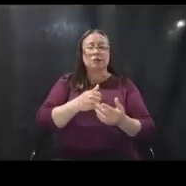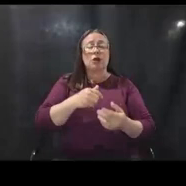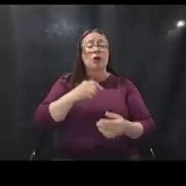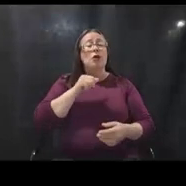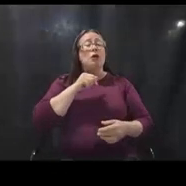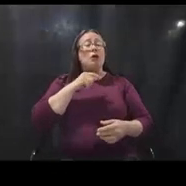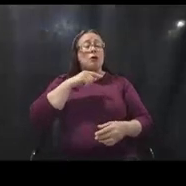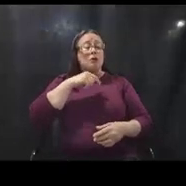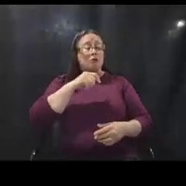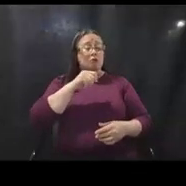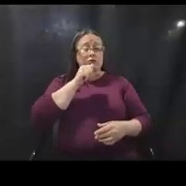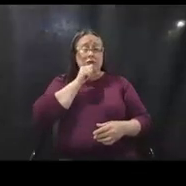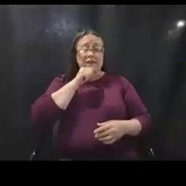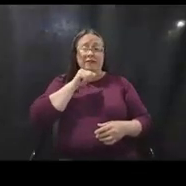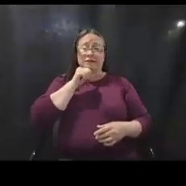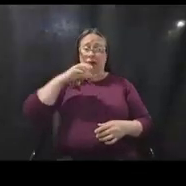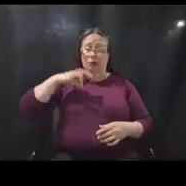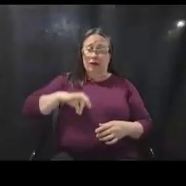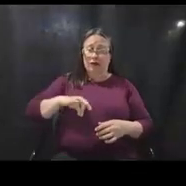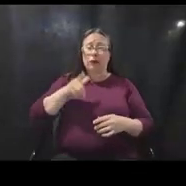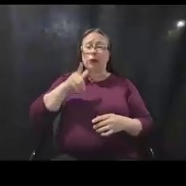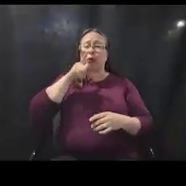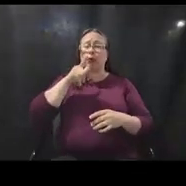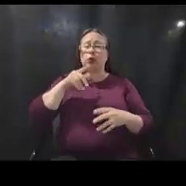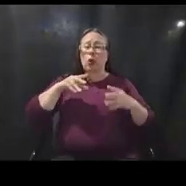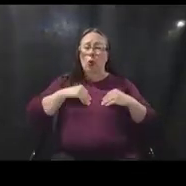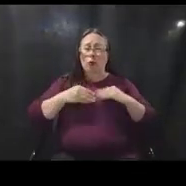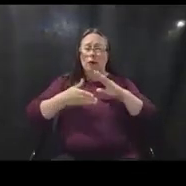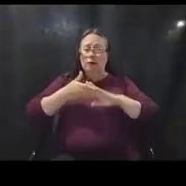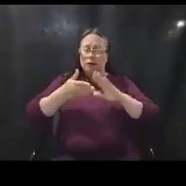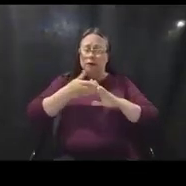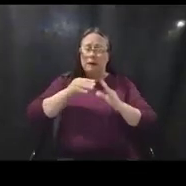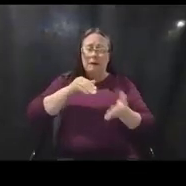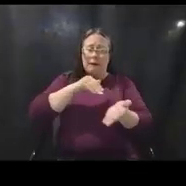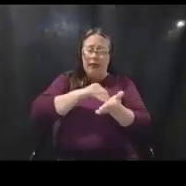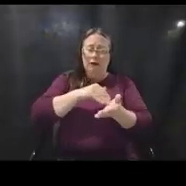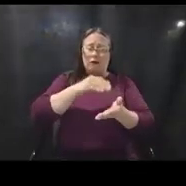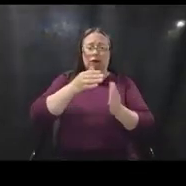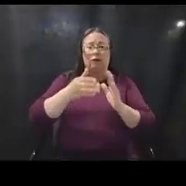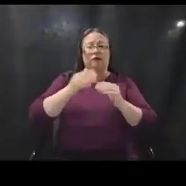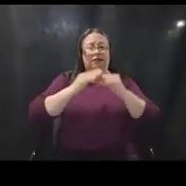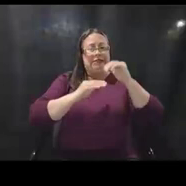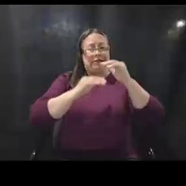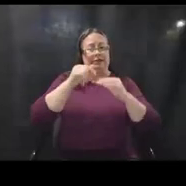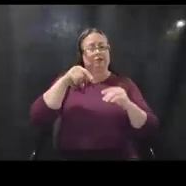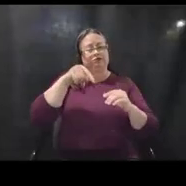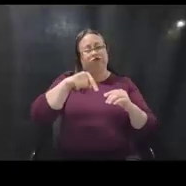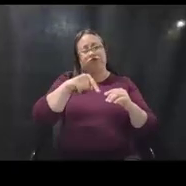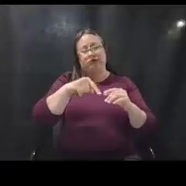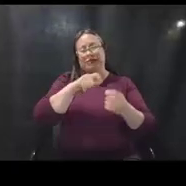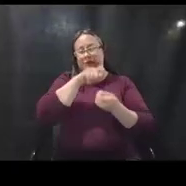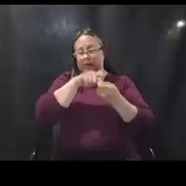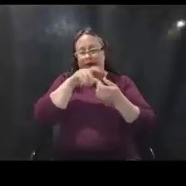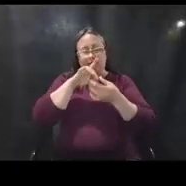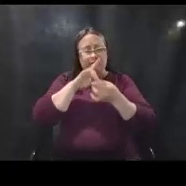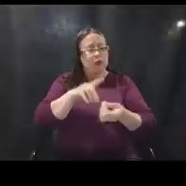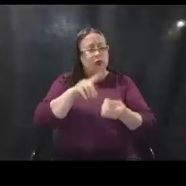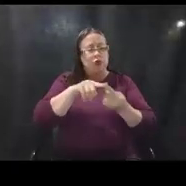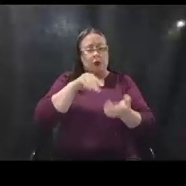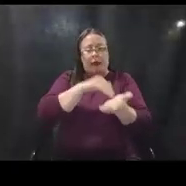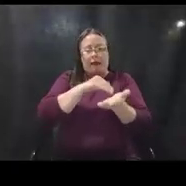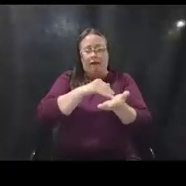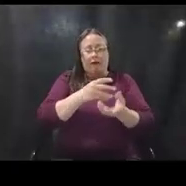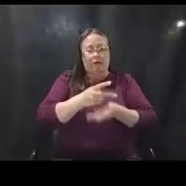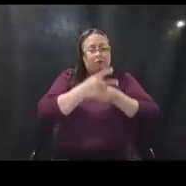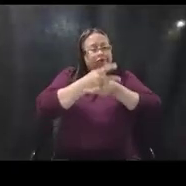organizations that own or operate medical facilities really is what this comes down to because it's, this is specific to medical care provided for